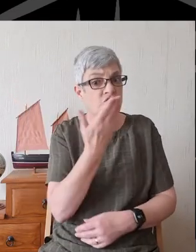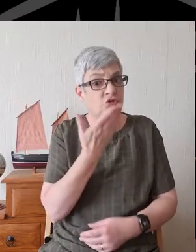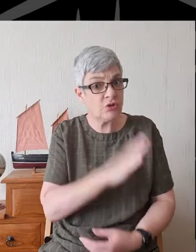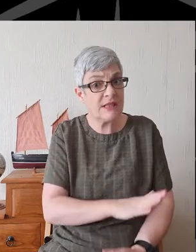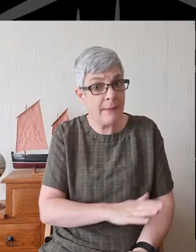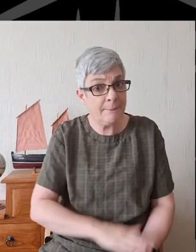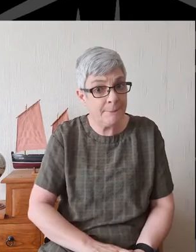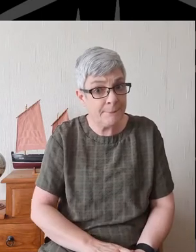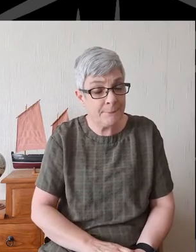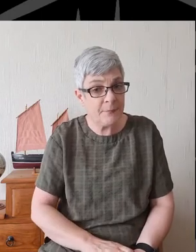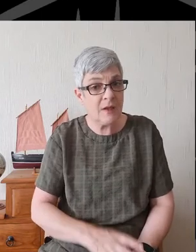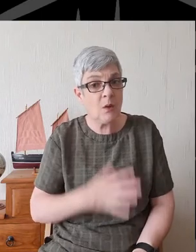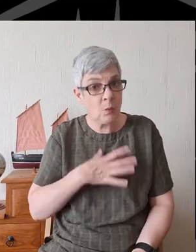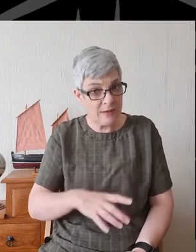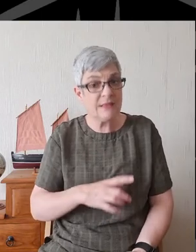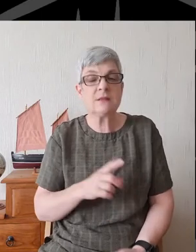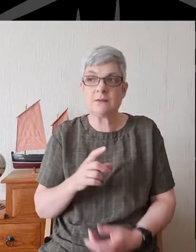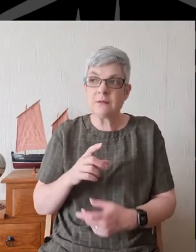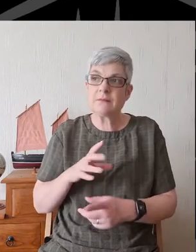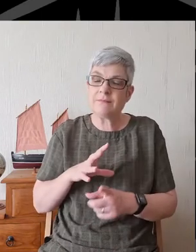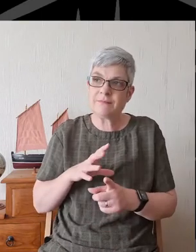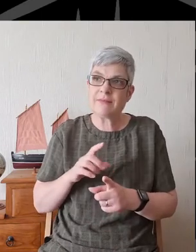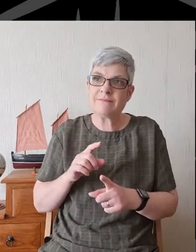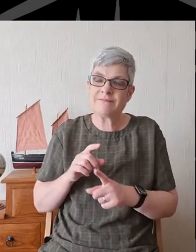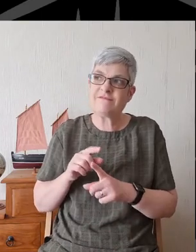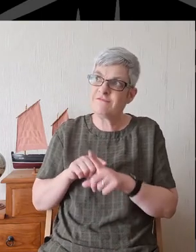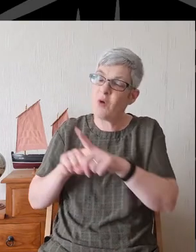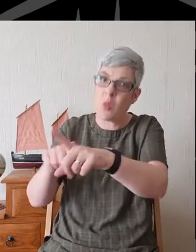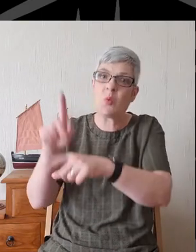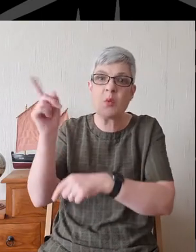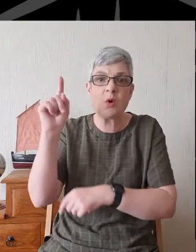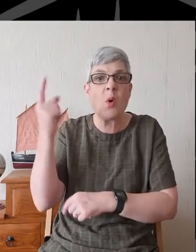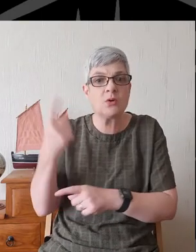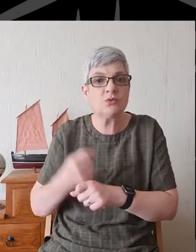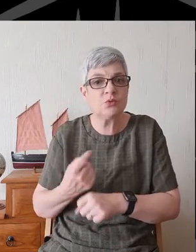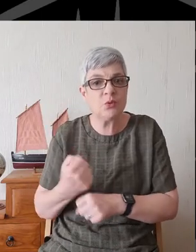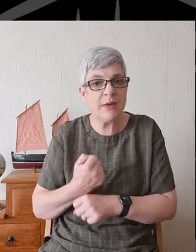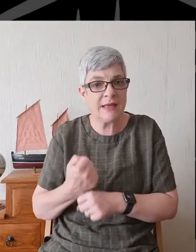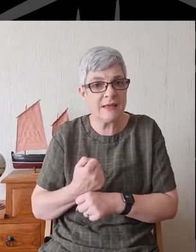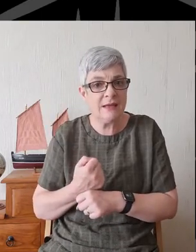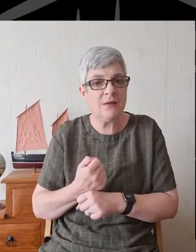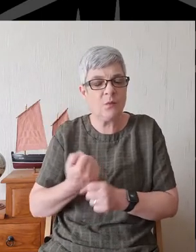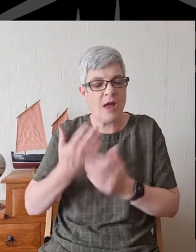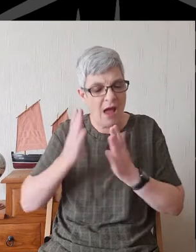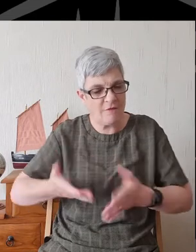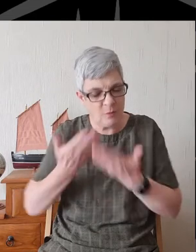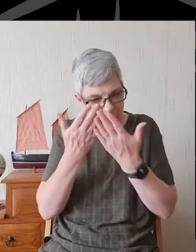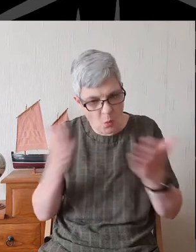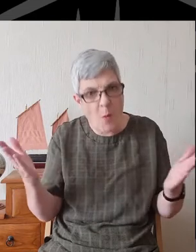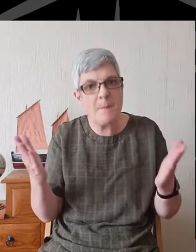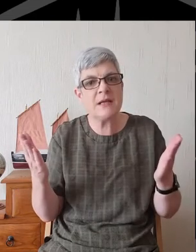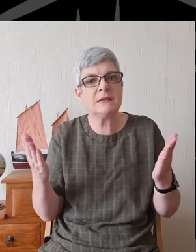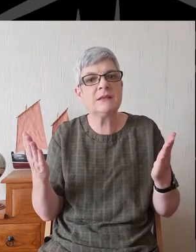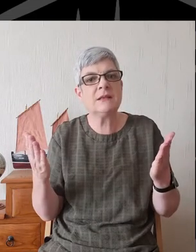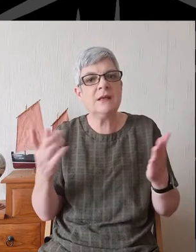we need to keep up with what God is doing and we have to be open to the possibility that if churches